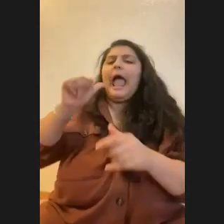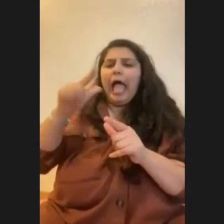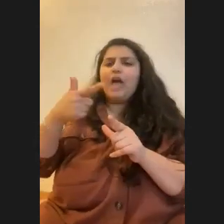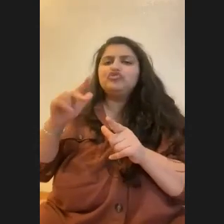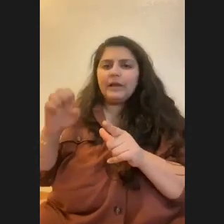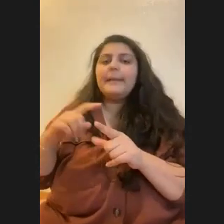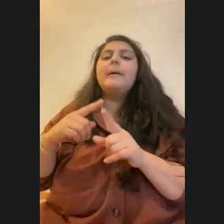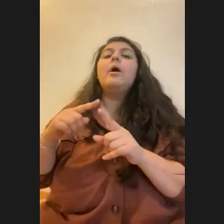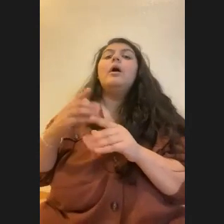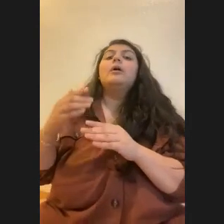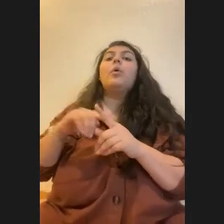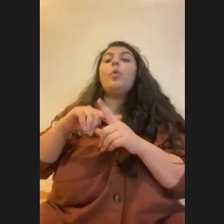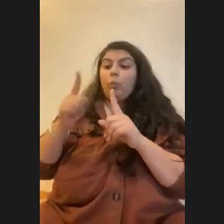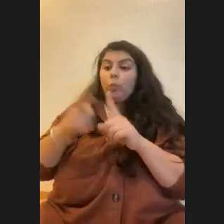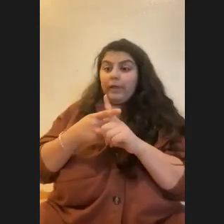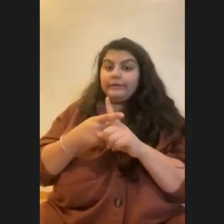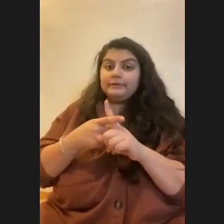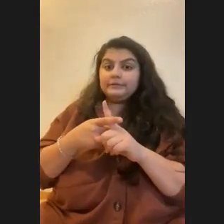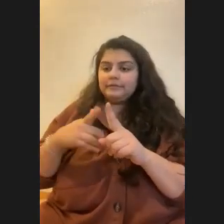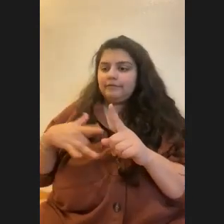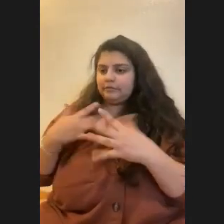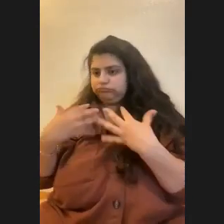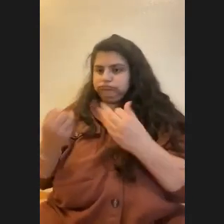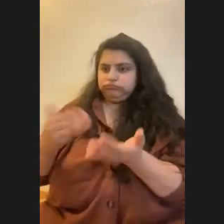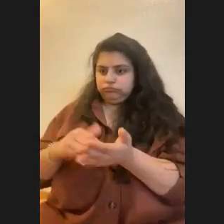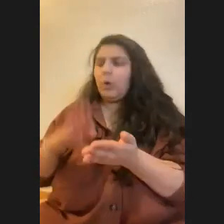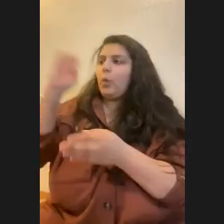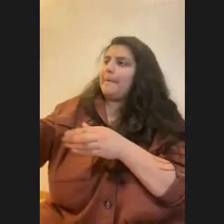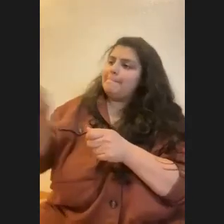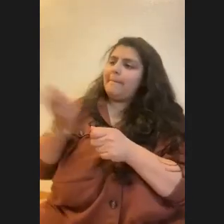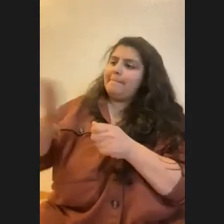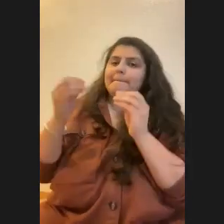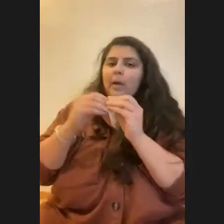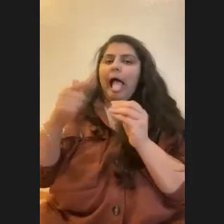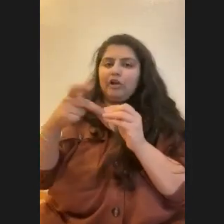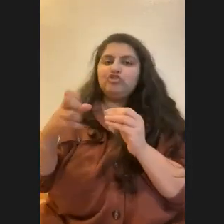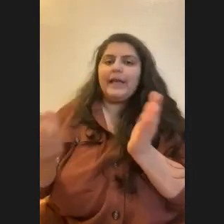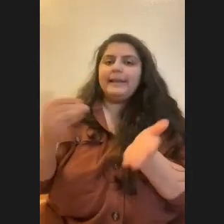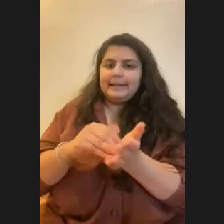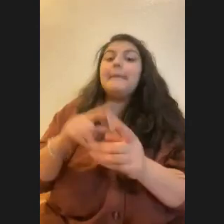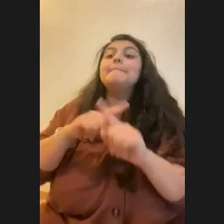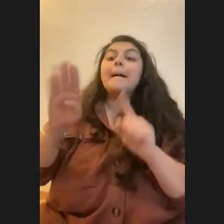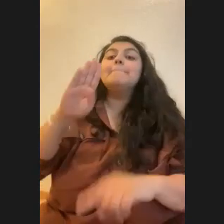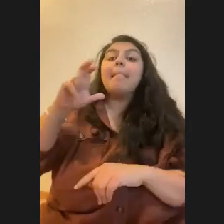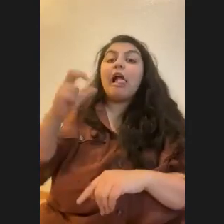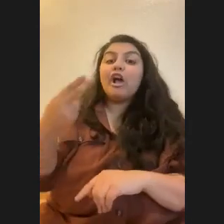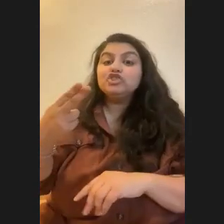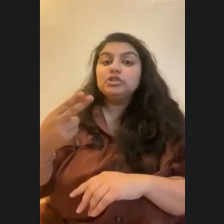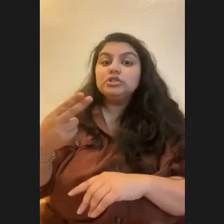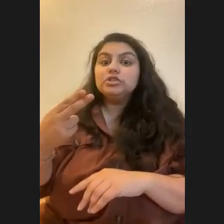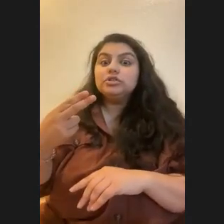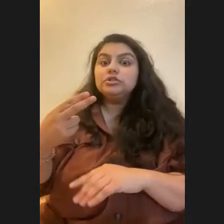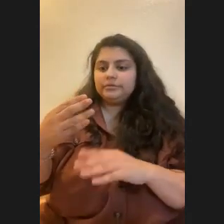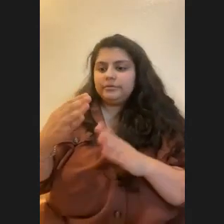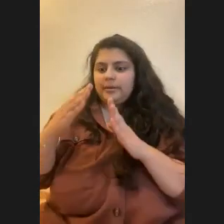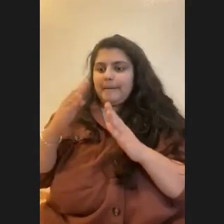once recovery is happening, it'll start taking that algae again. The current issue is like the bleaching events are happening so close to one another